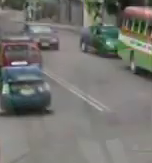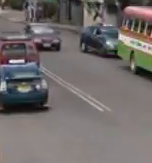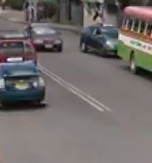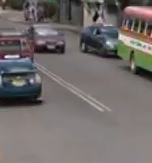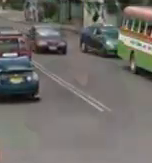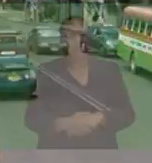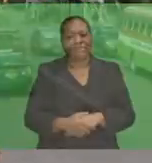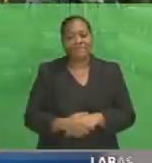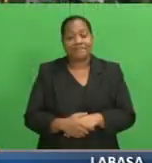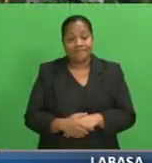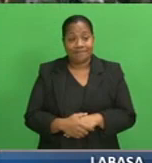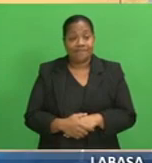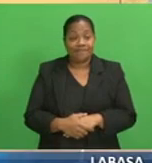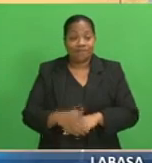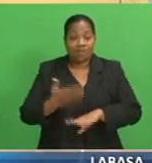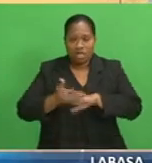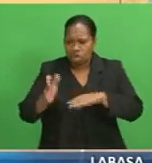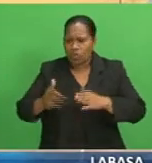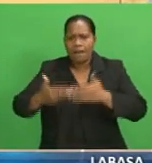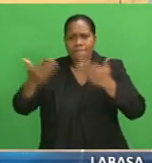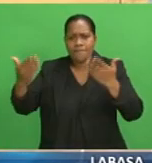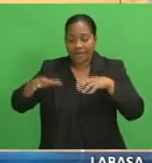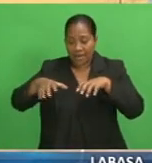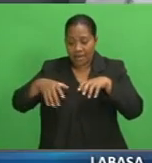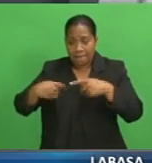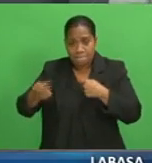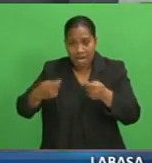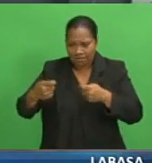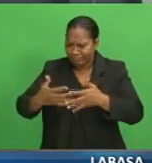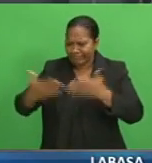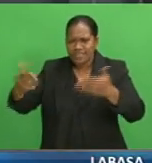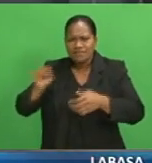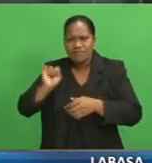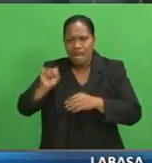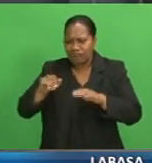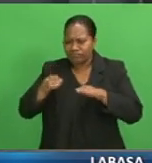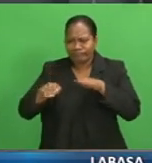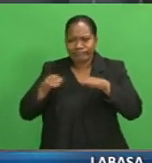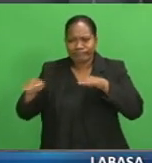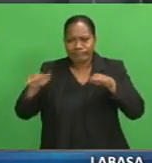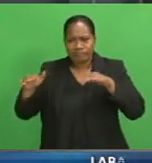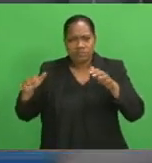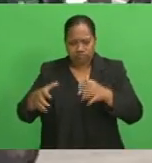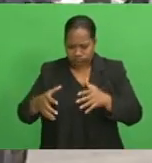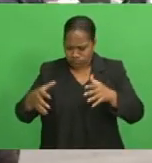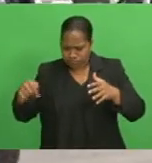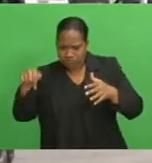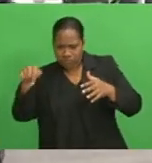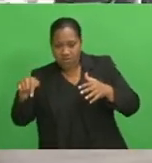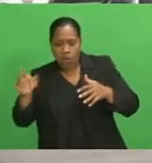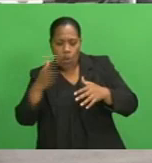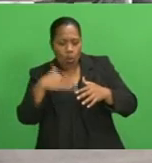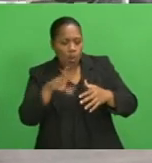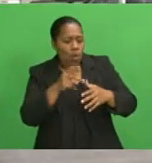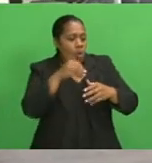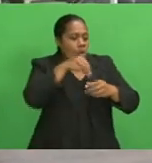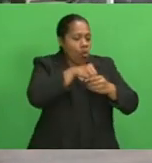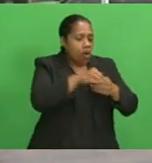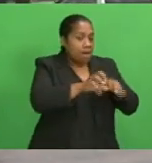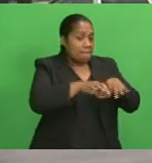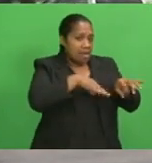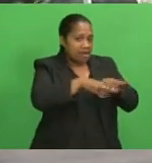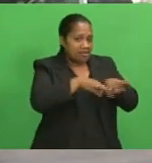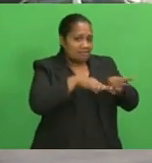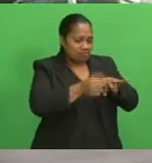A new and bigger market, a bigger bus station and a commercial area are all part of the Lambasa Municipal Council's plans